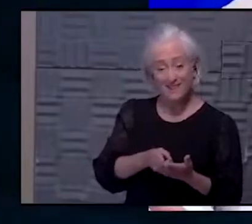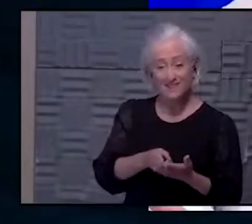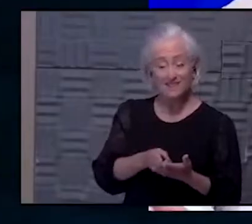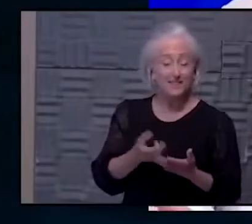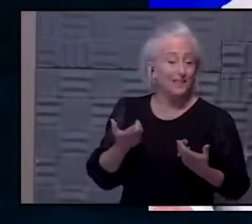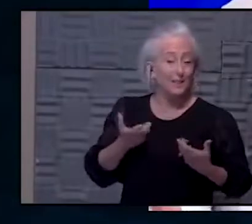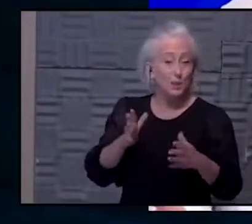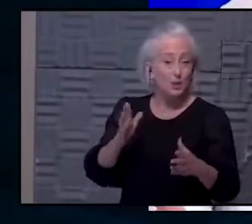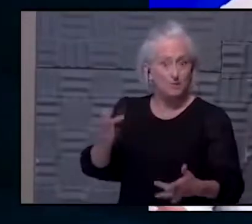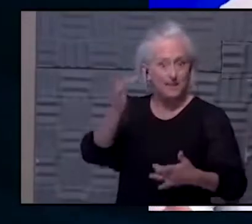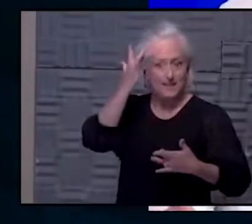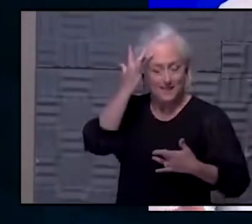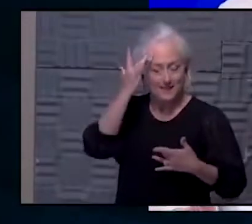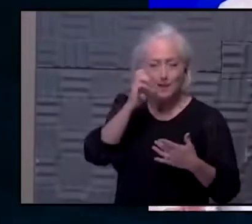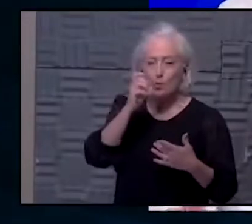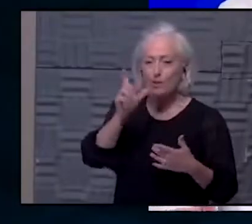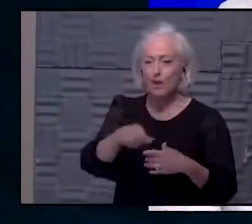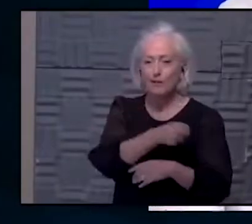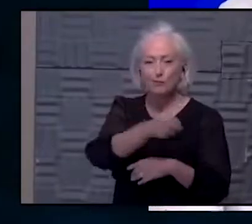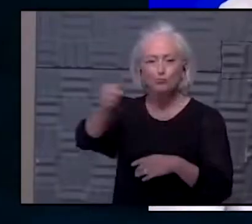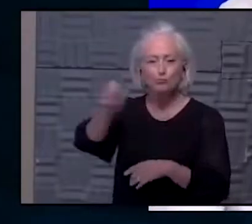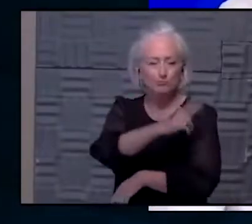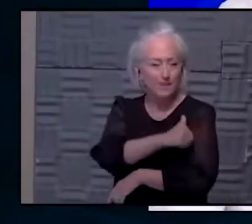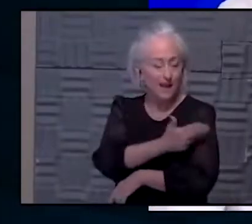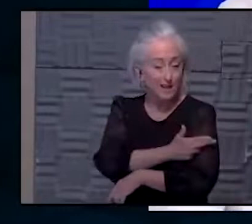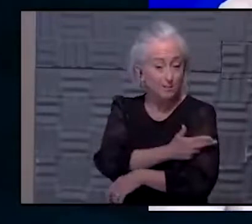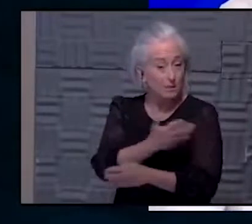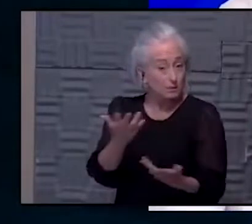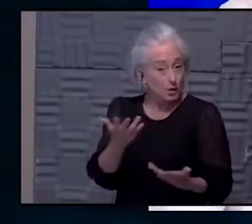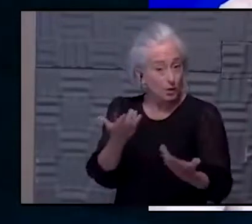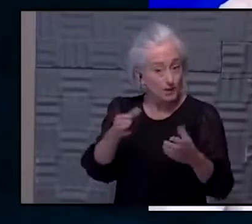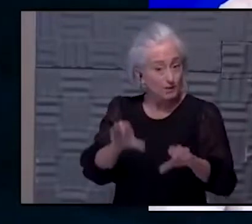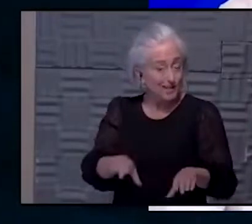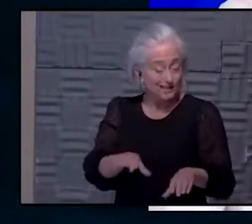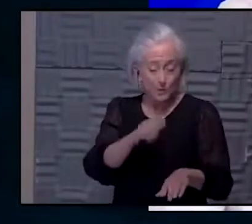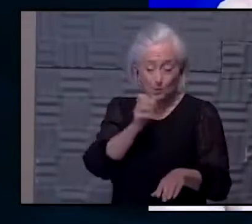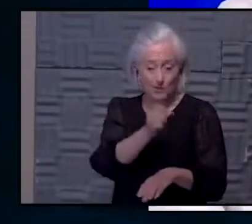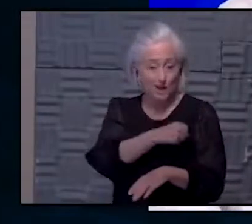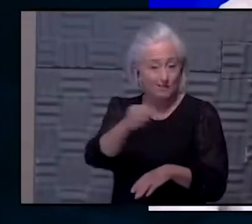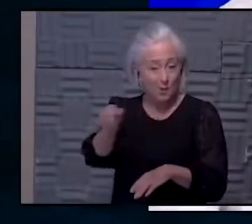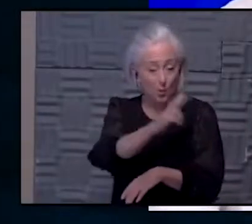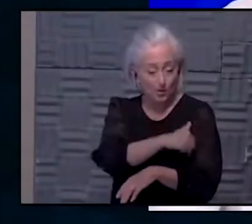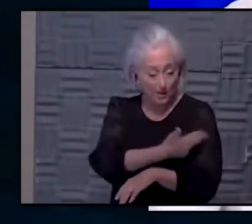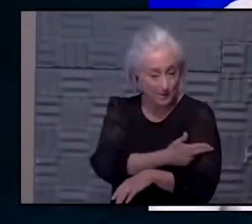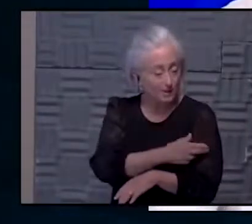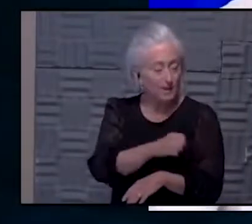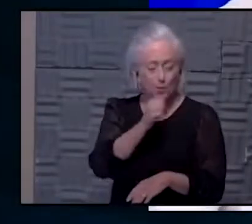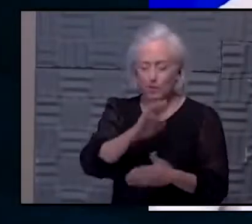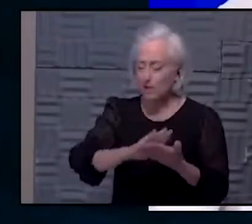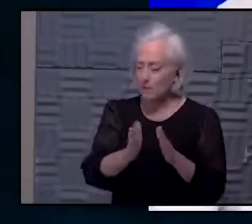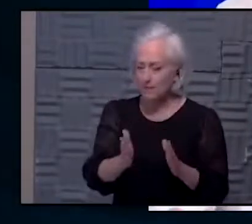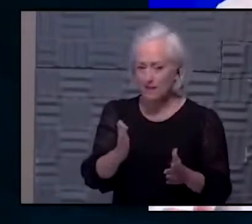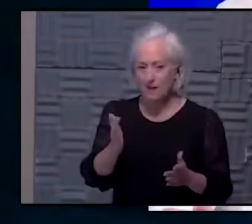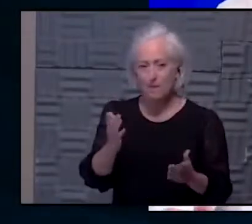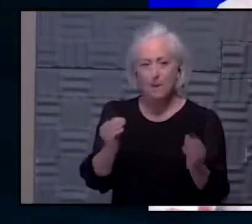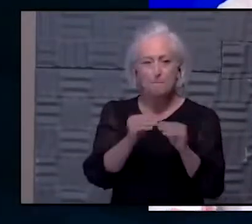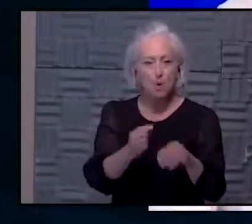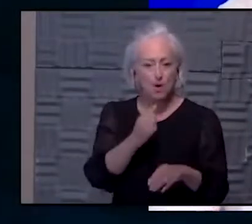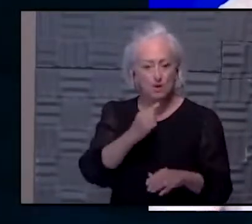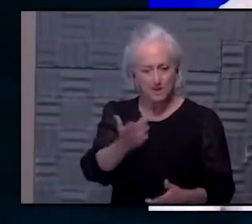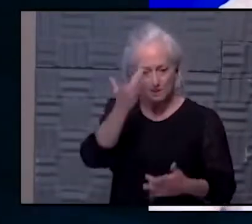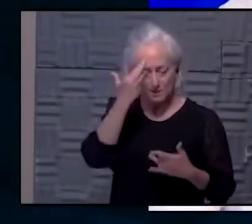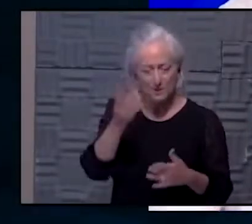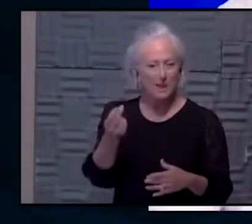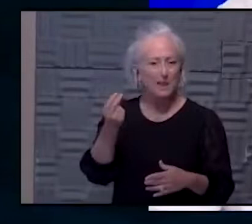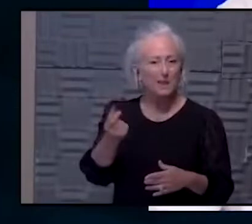sick, right? You won't be hospitalized. odds are you're not going to get hospitalized. You're not going to get as sick. It's going to be more like a small bump in the